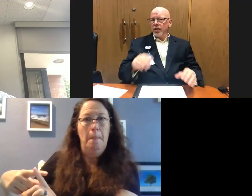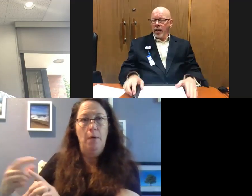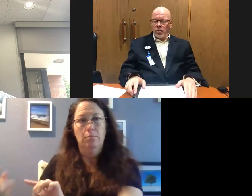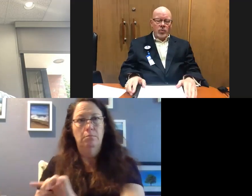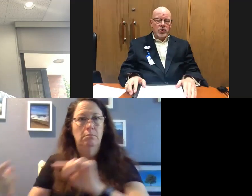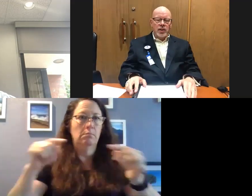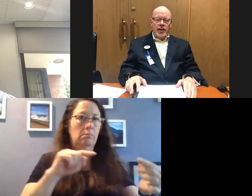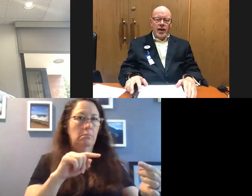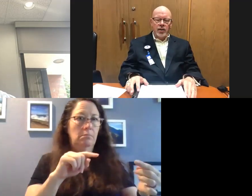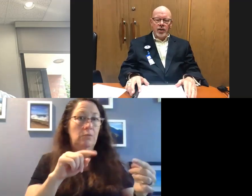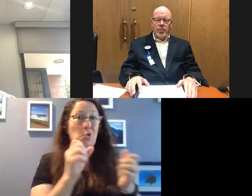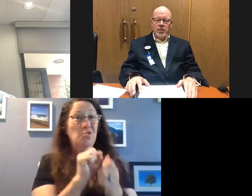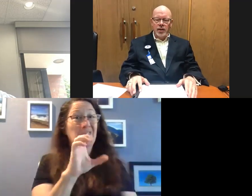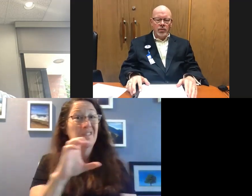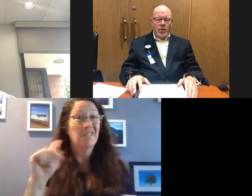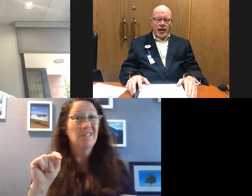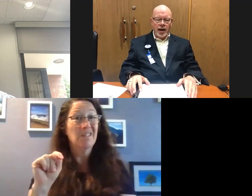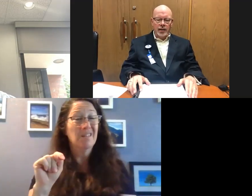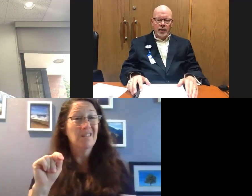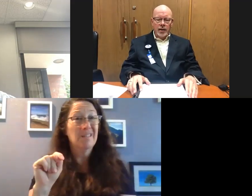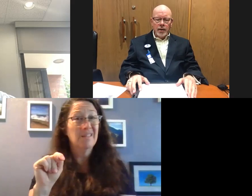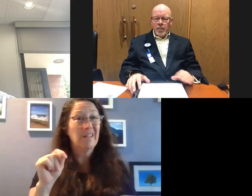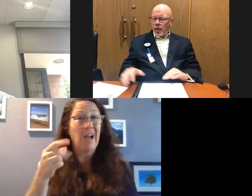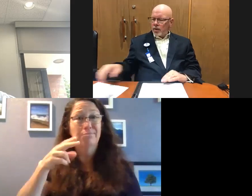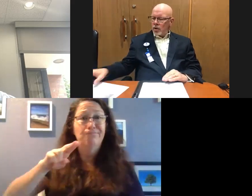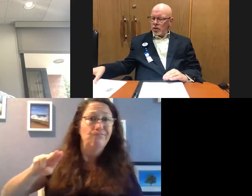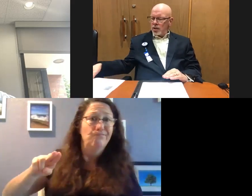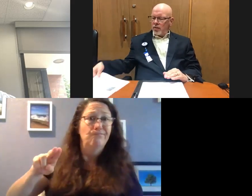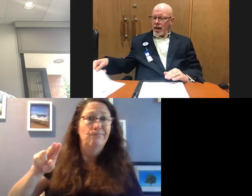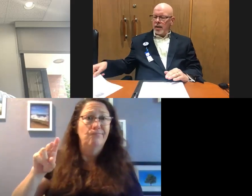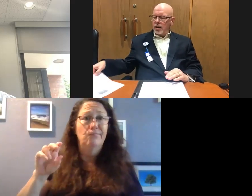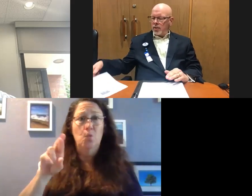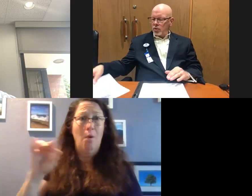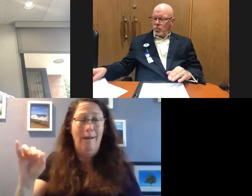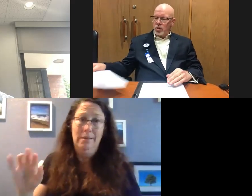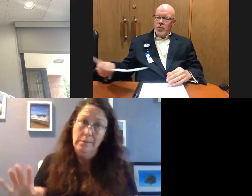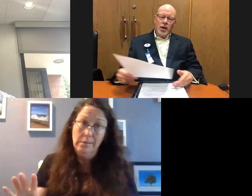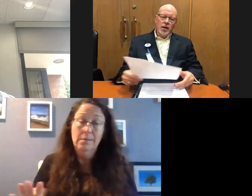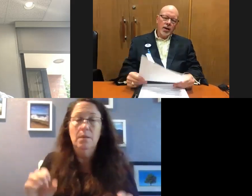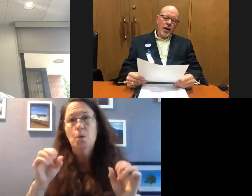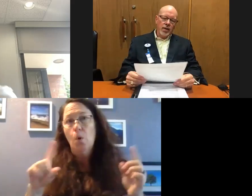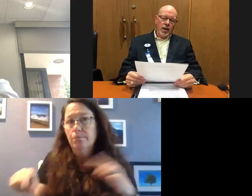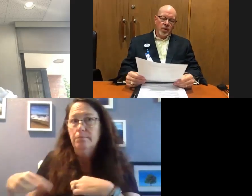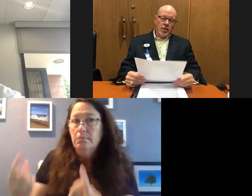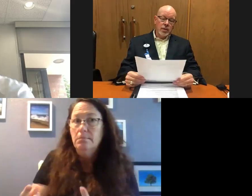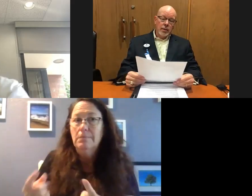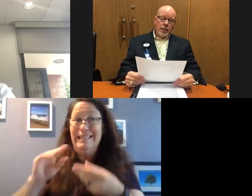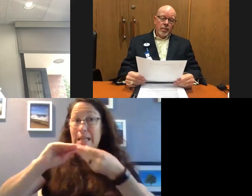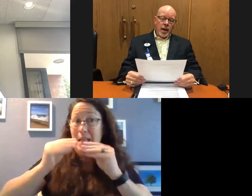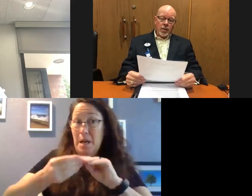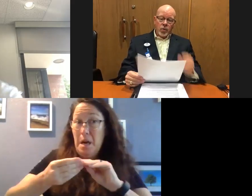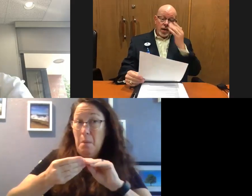seeing that even out with Scott County outpacing Rock Island. So just to give you an idea of since we started our numbers,